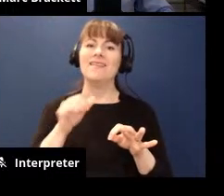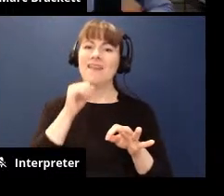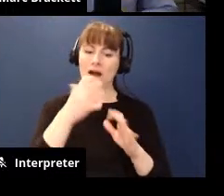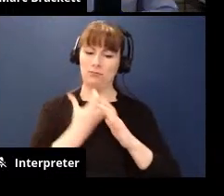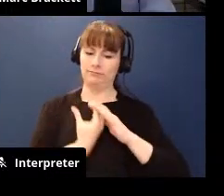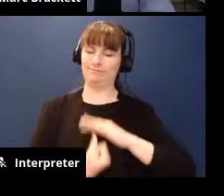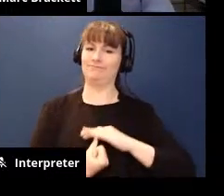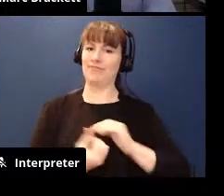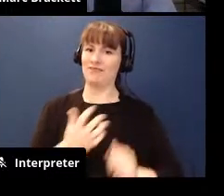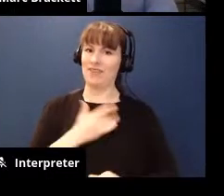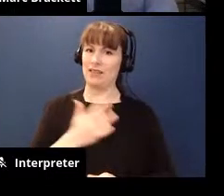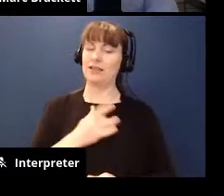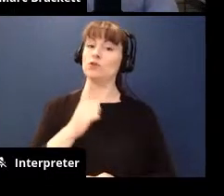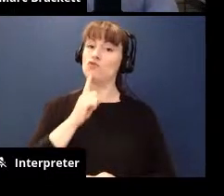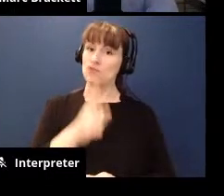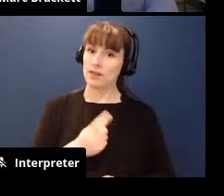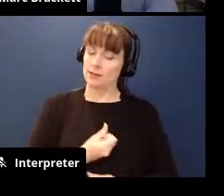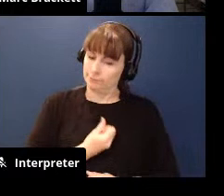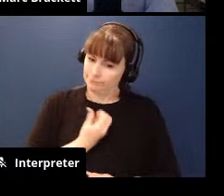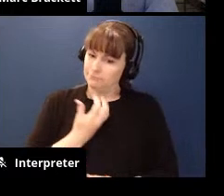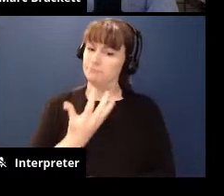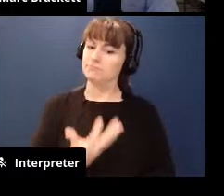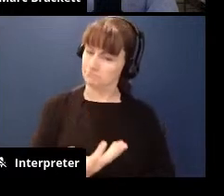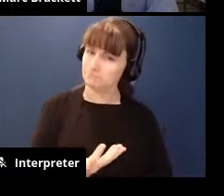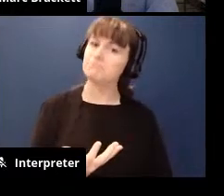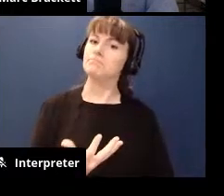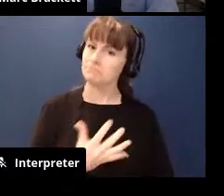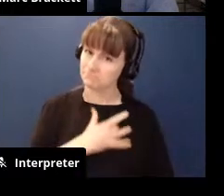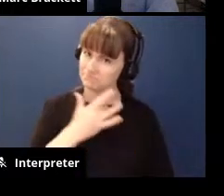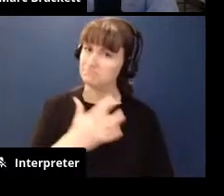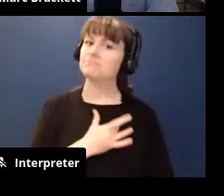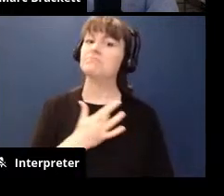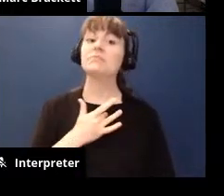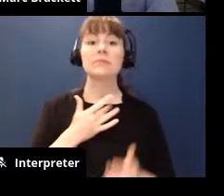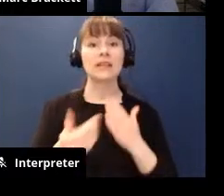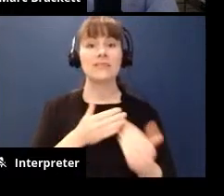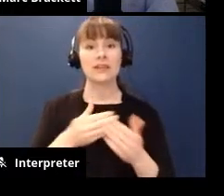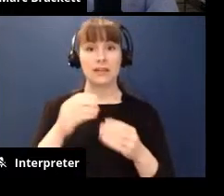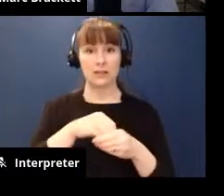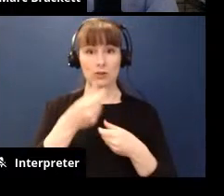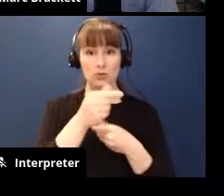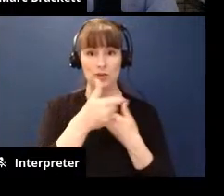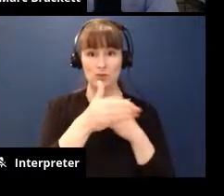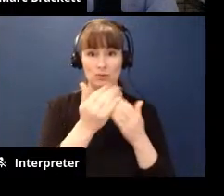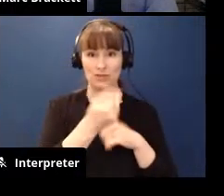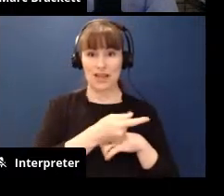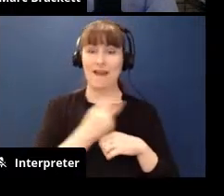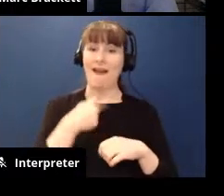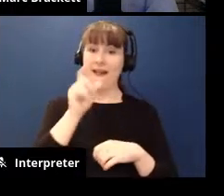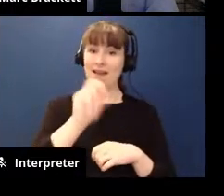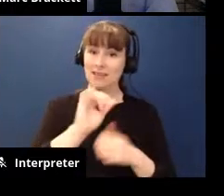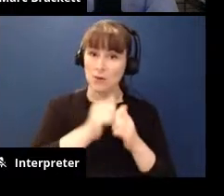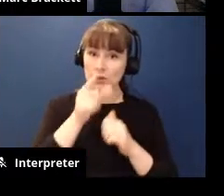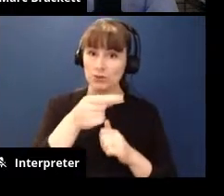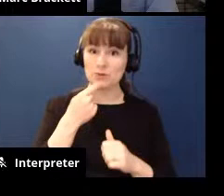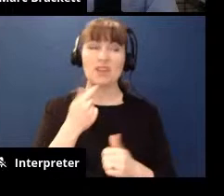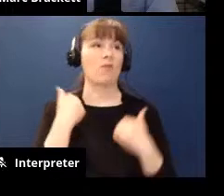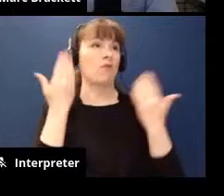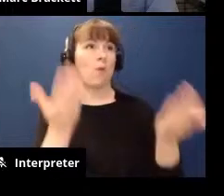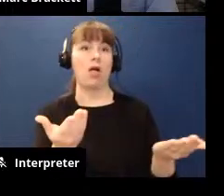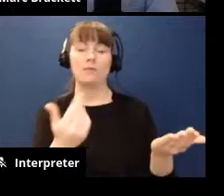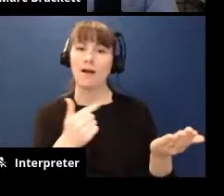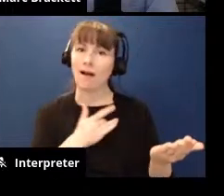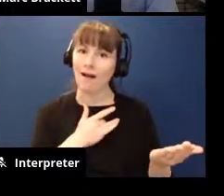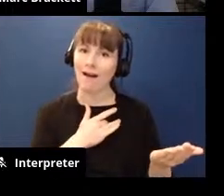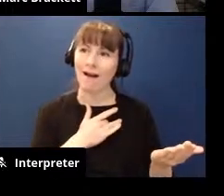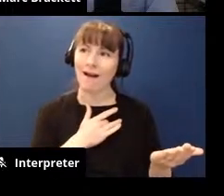really allowing ourselves to feel it you know even when we um got on in the green room today you know we said how are you and you and you were honest you said overwhelmed which